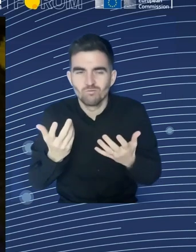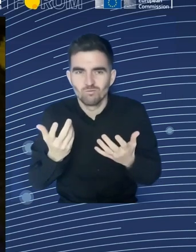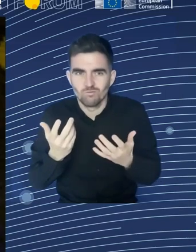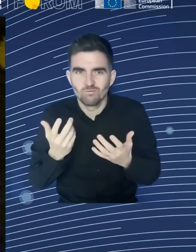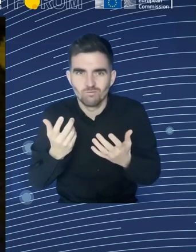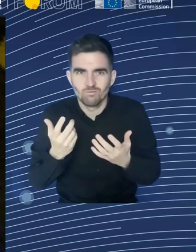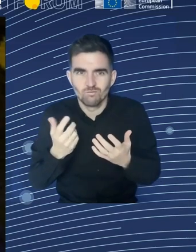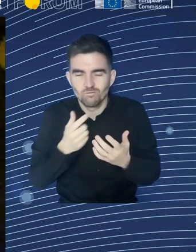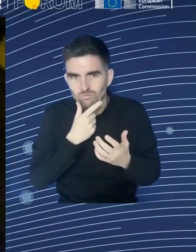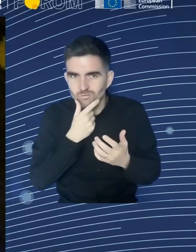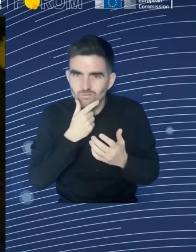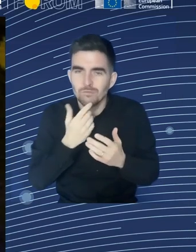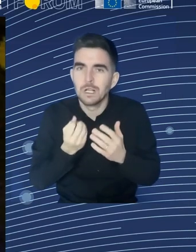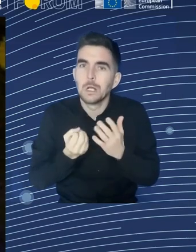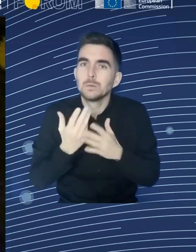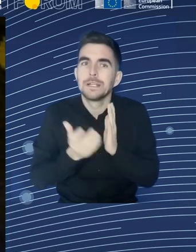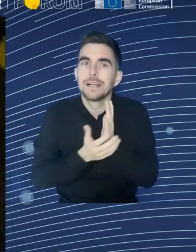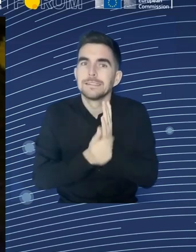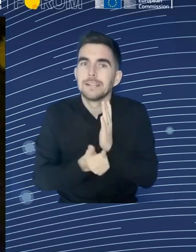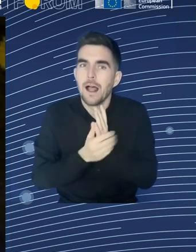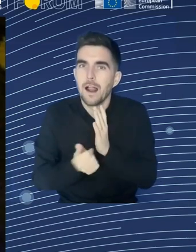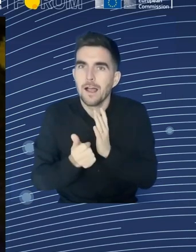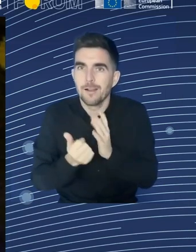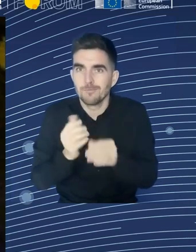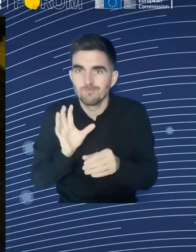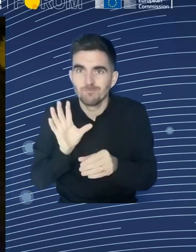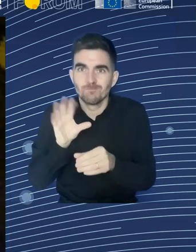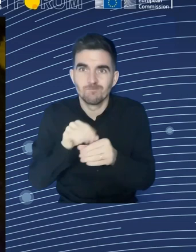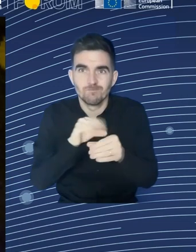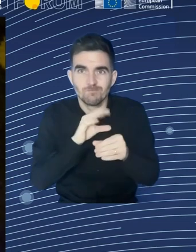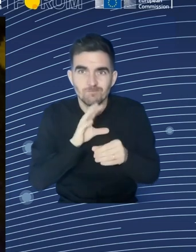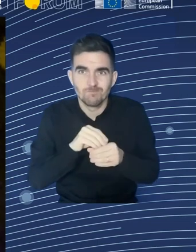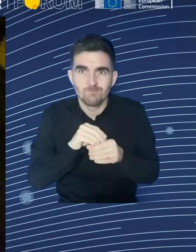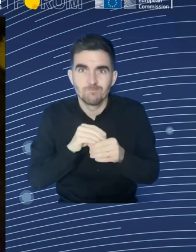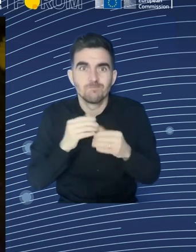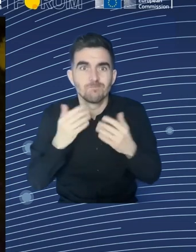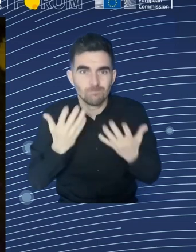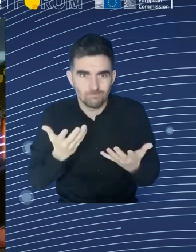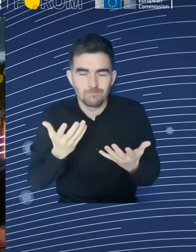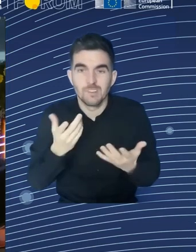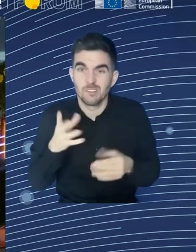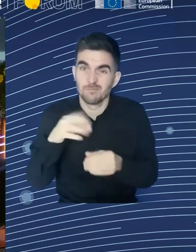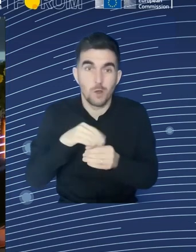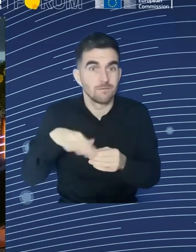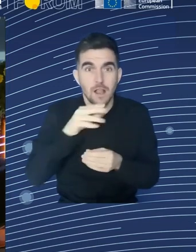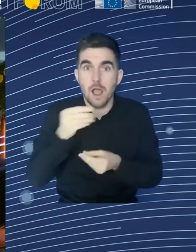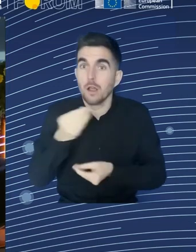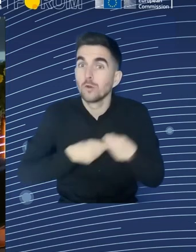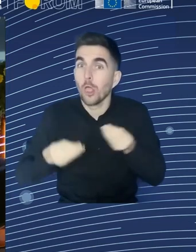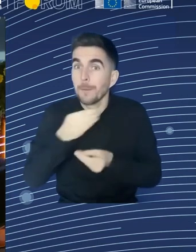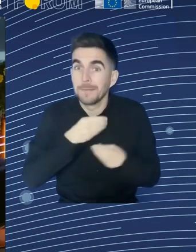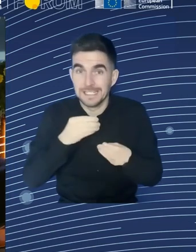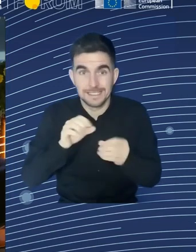And I believe that we are trying to be very active in my city in this regard, working on different